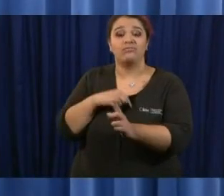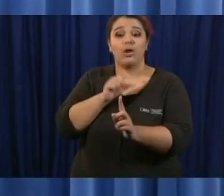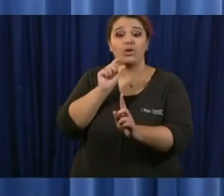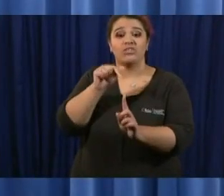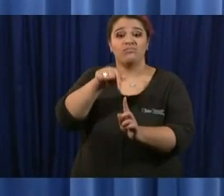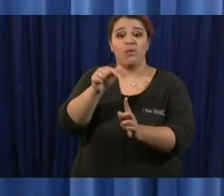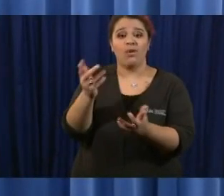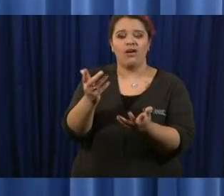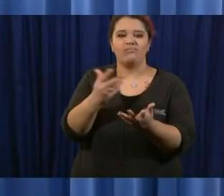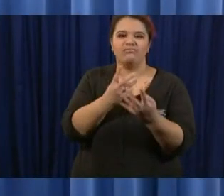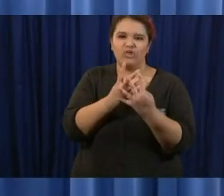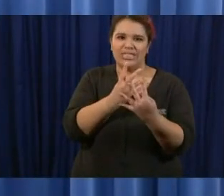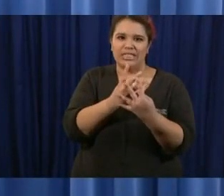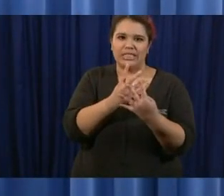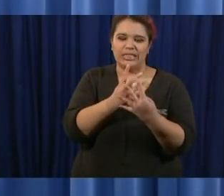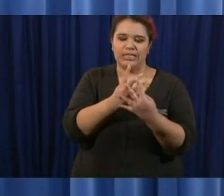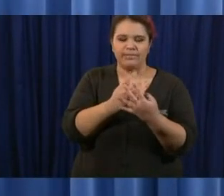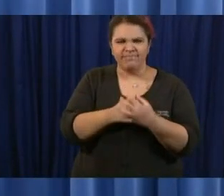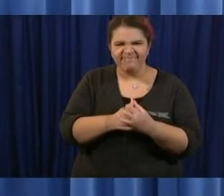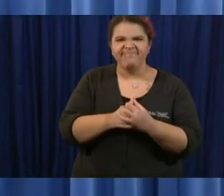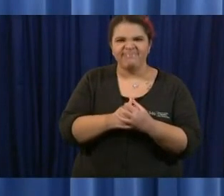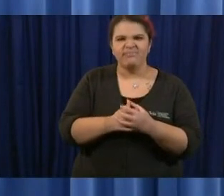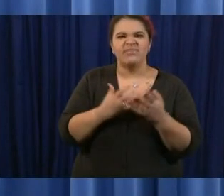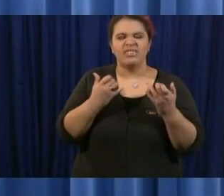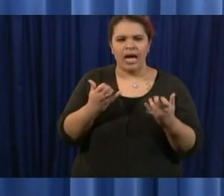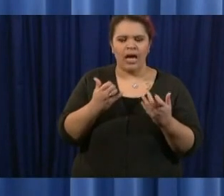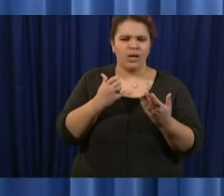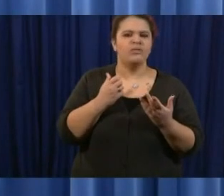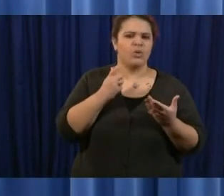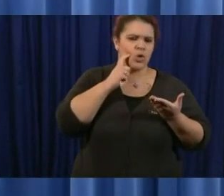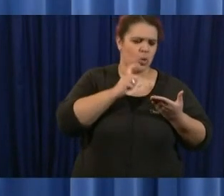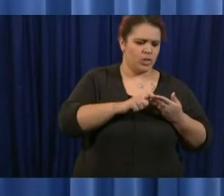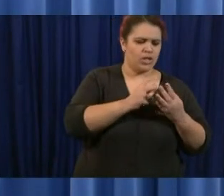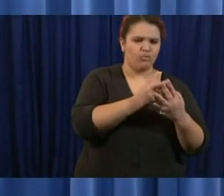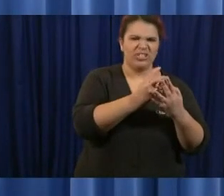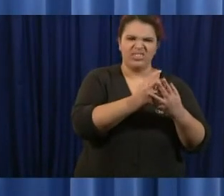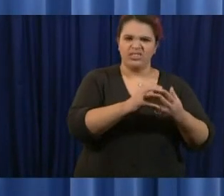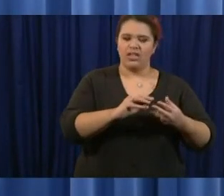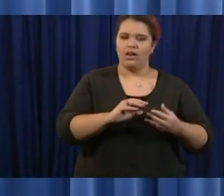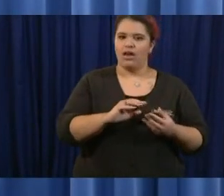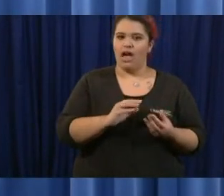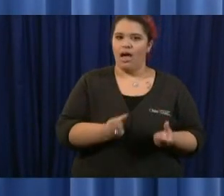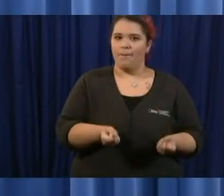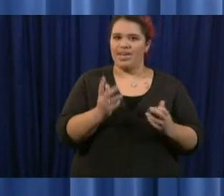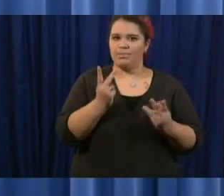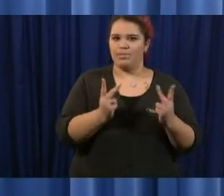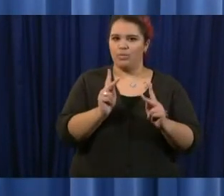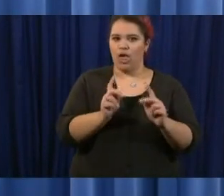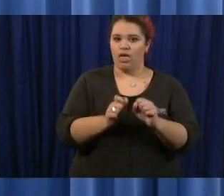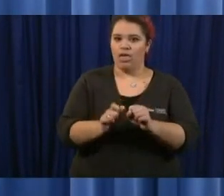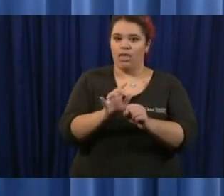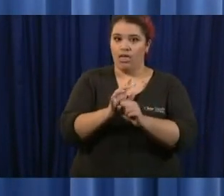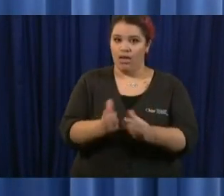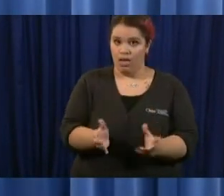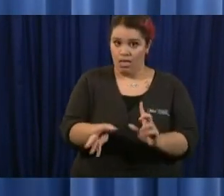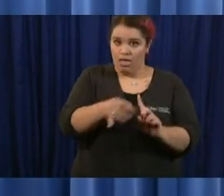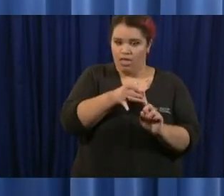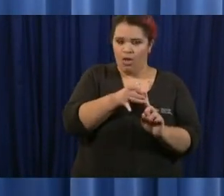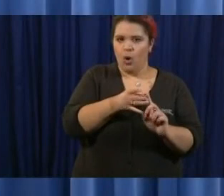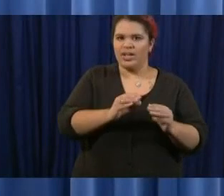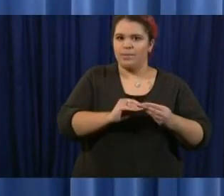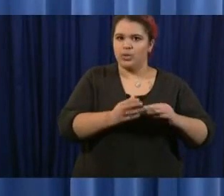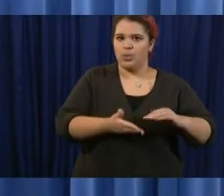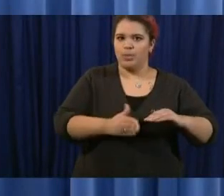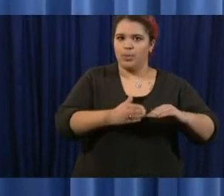we're starting to see some numbers tick up at some other prisons these are positive cases i mean belmont and the corrections reception